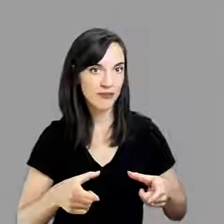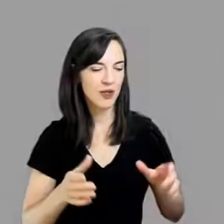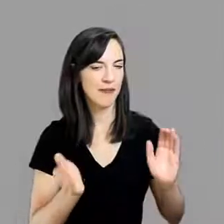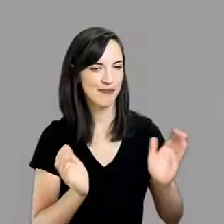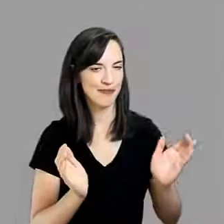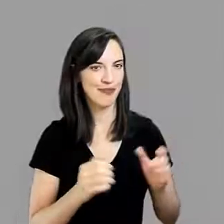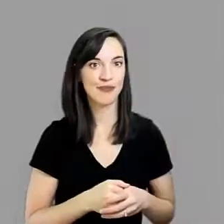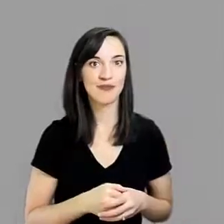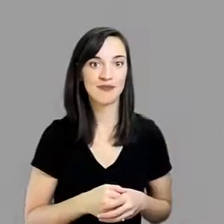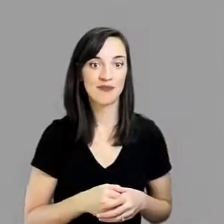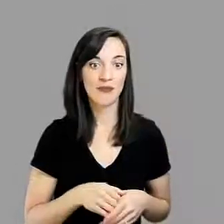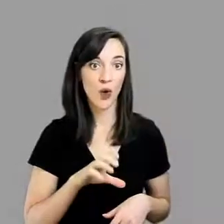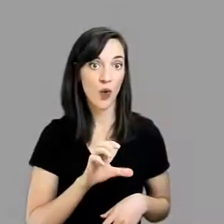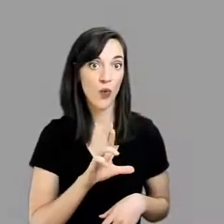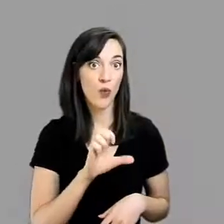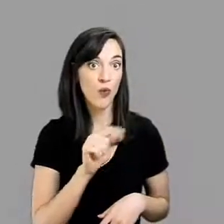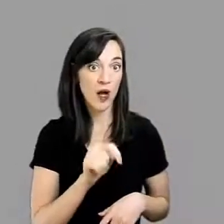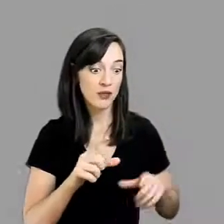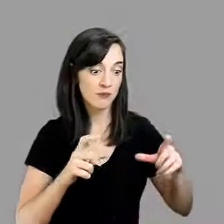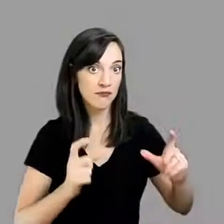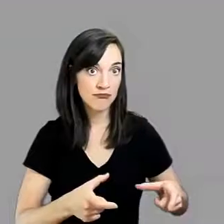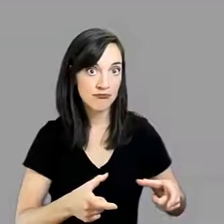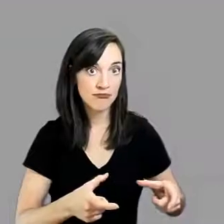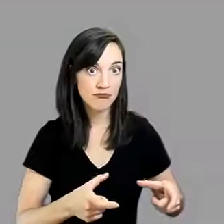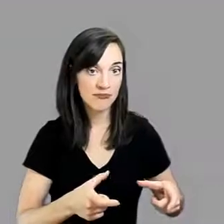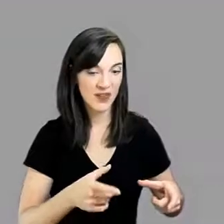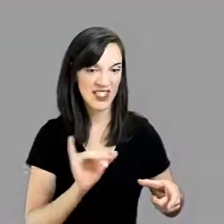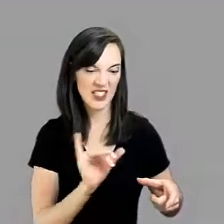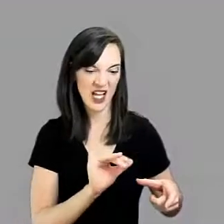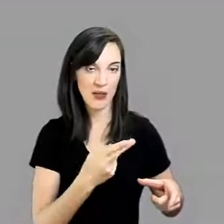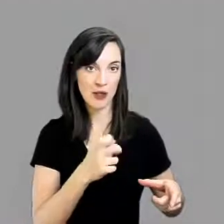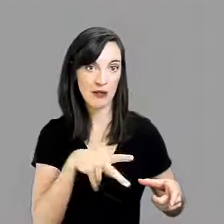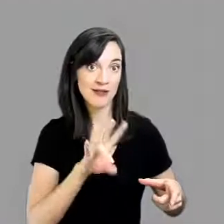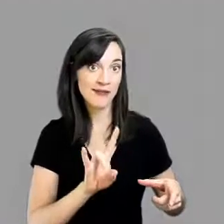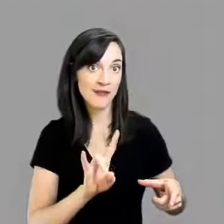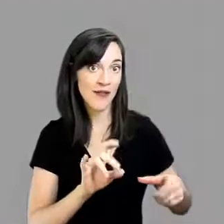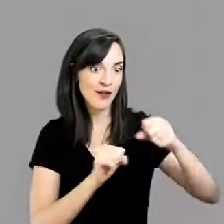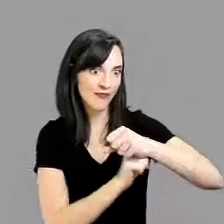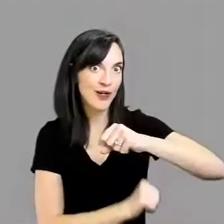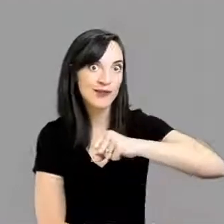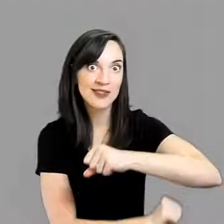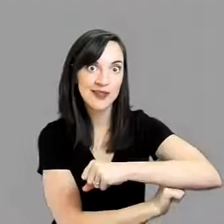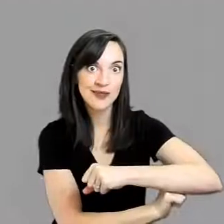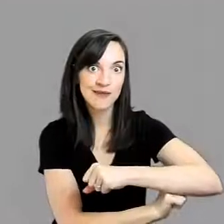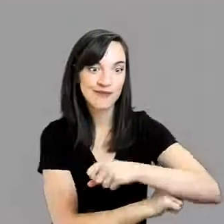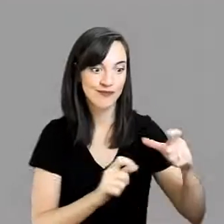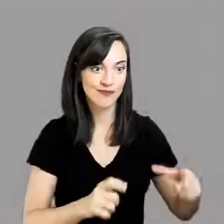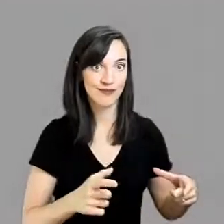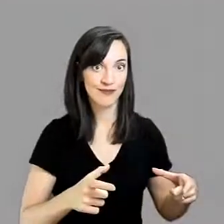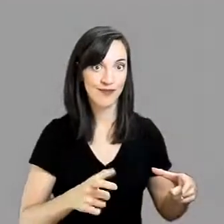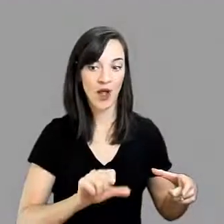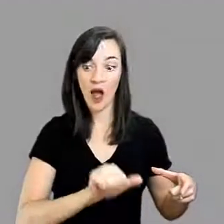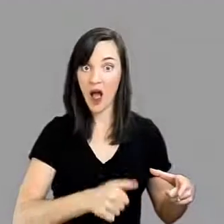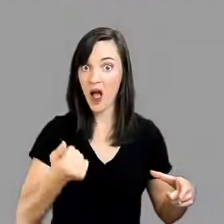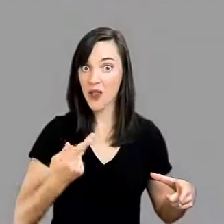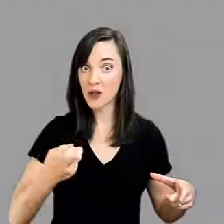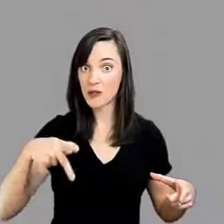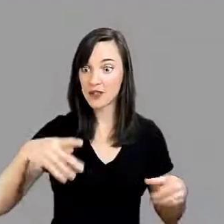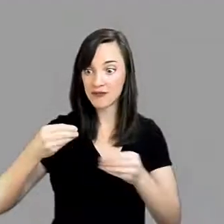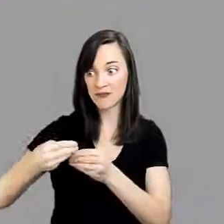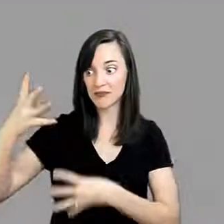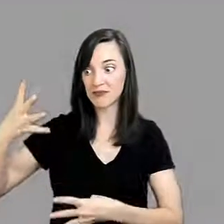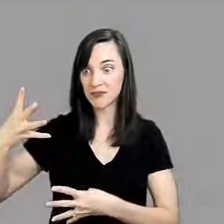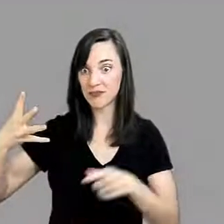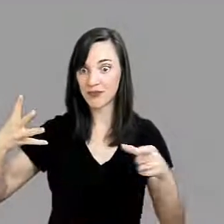Think of HLP 7 like the pizza crust of a delicious pizza. All the other HLPs make up the